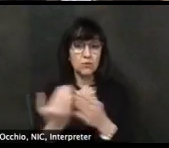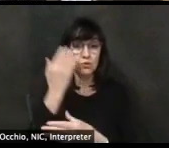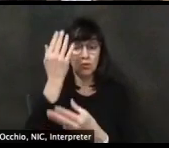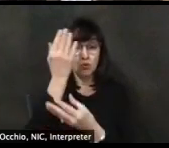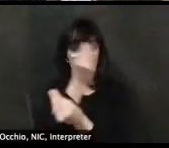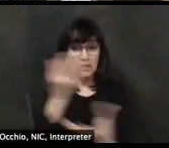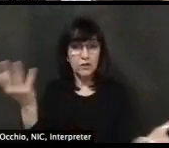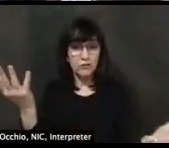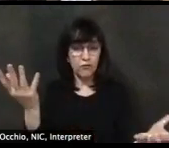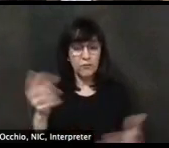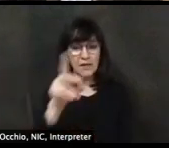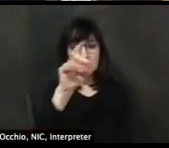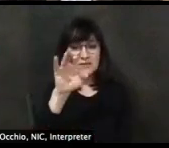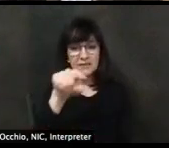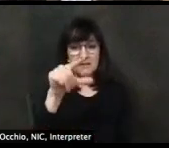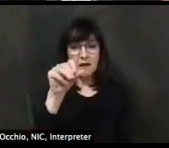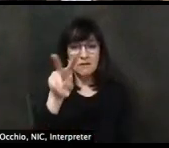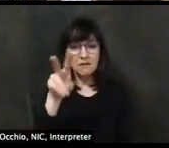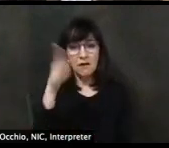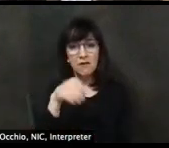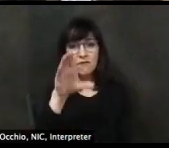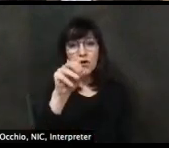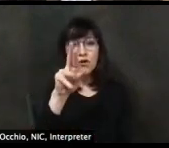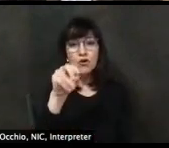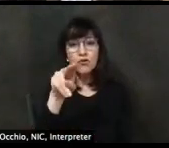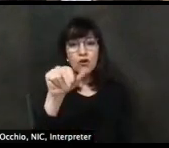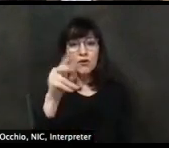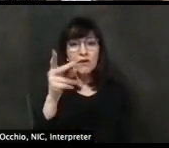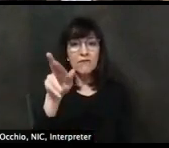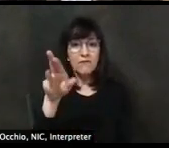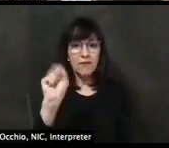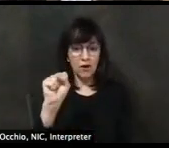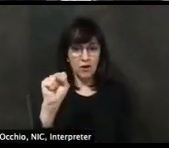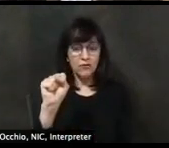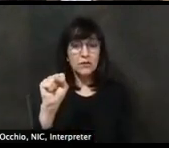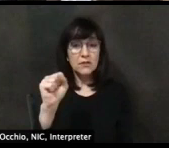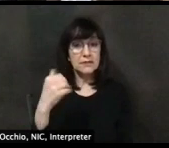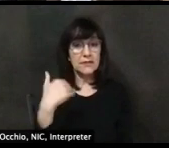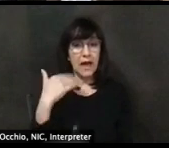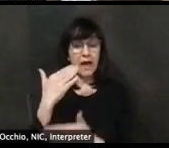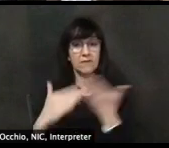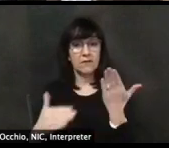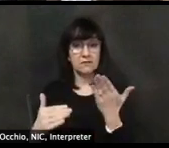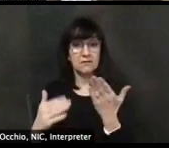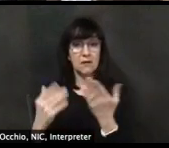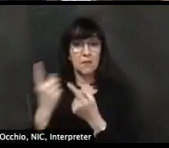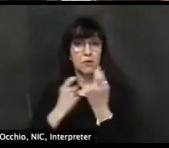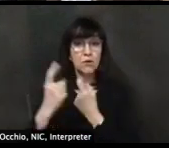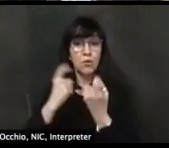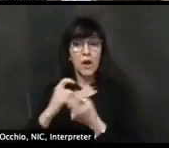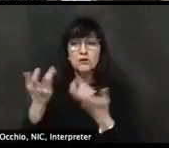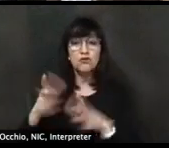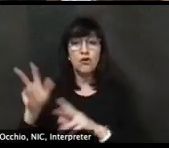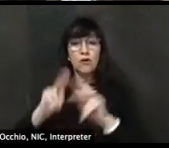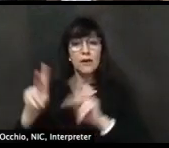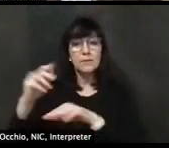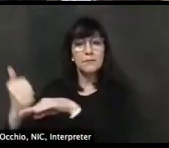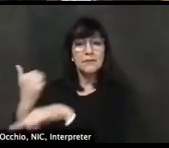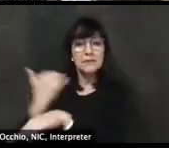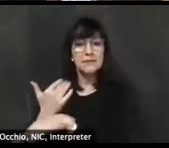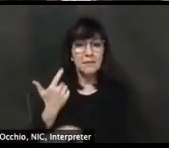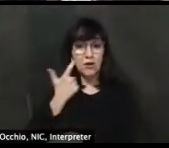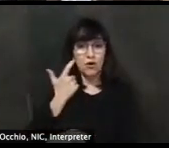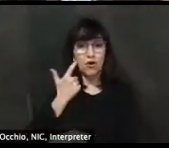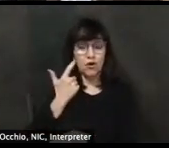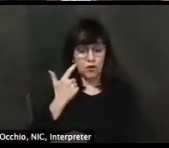.gov slash coronavirus. We have some pre-submitted questions that we'll get to in just a little while. Please also leave your